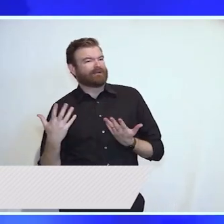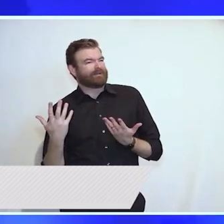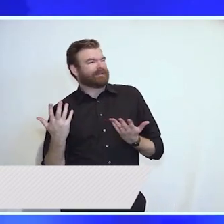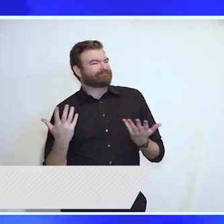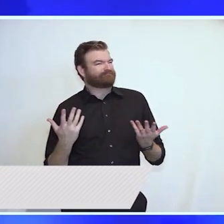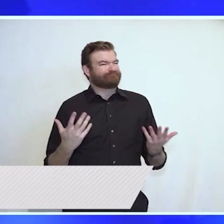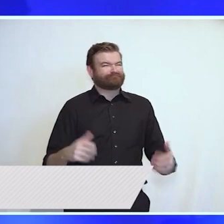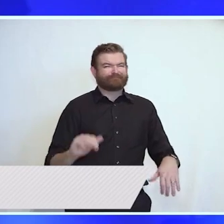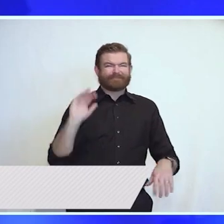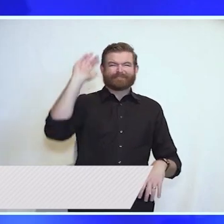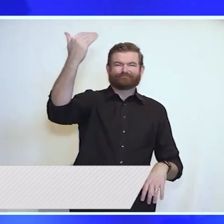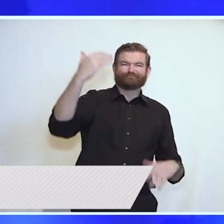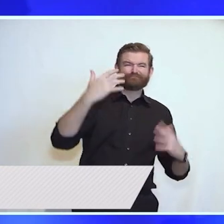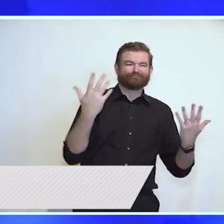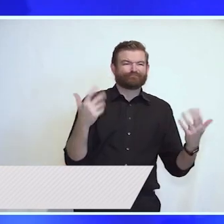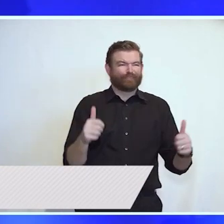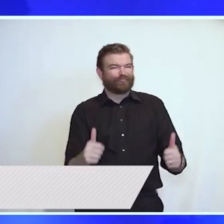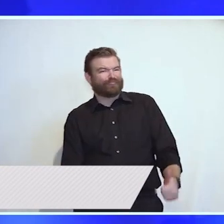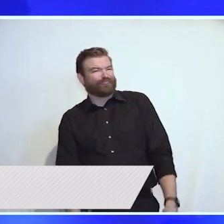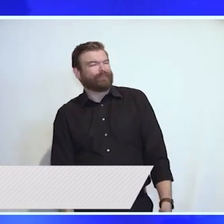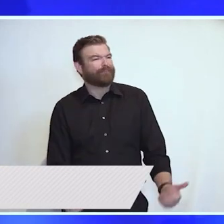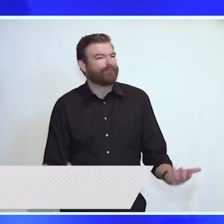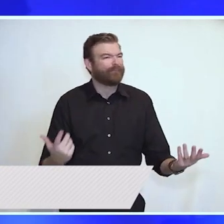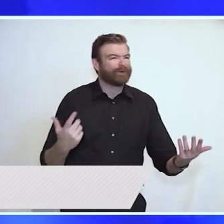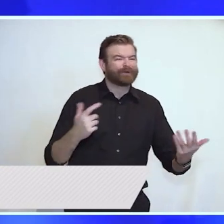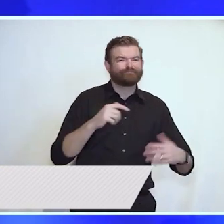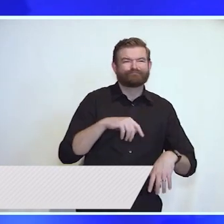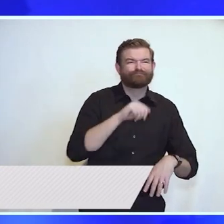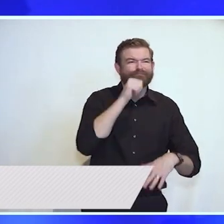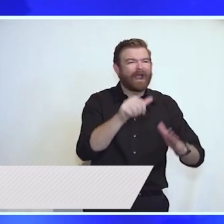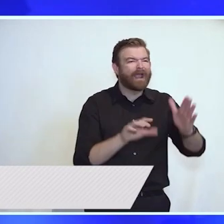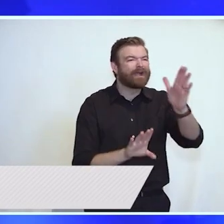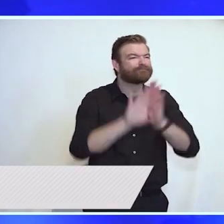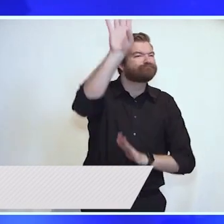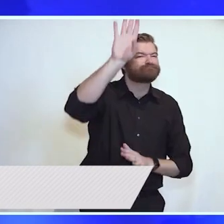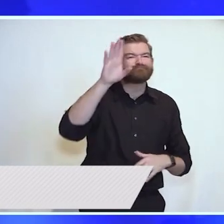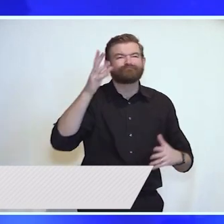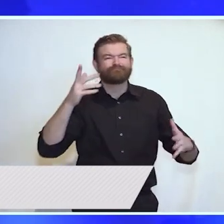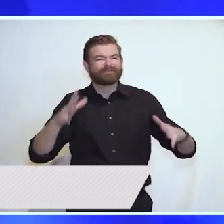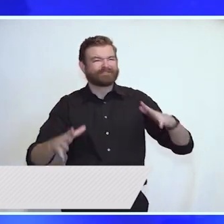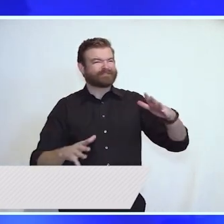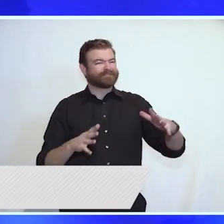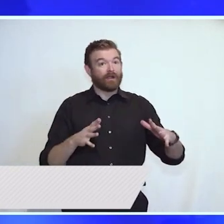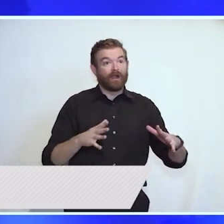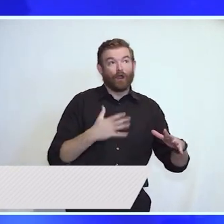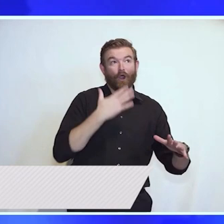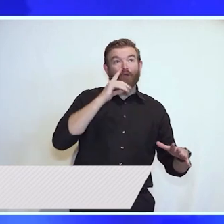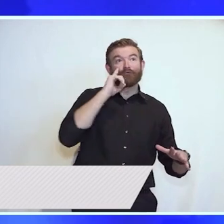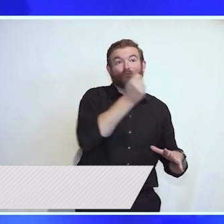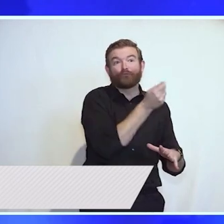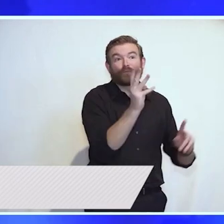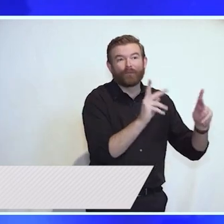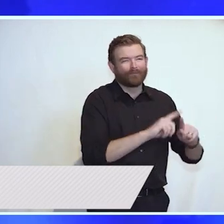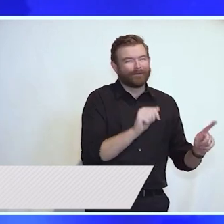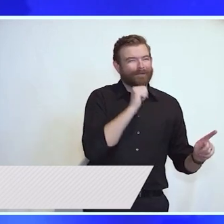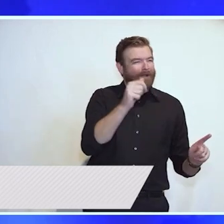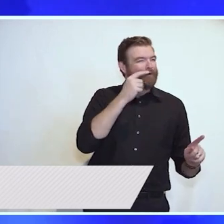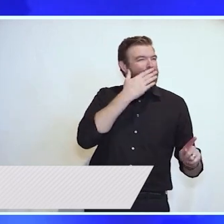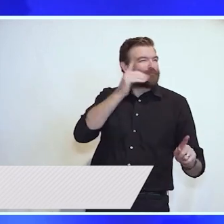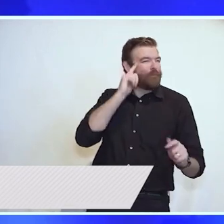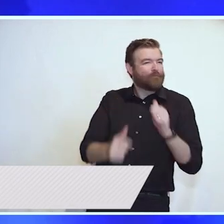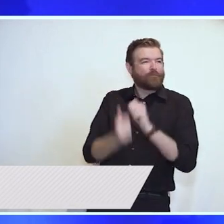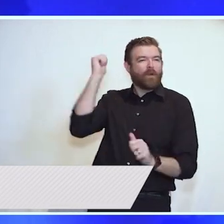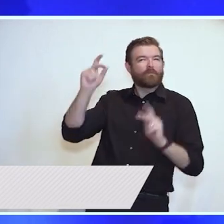worked for a few but left out the broad majority of New Jerseans, hard-working New Jerseans, who didn't want any special treatment,